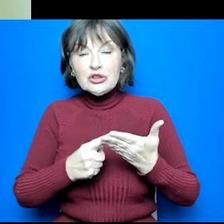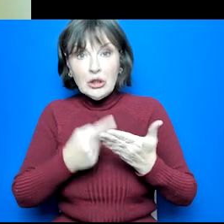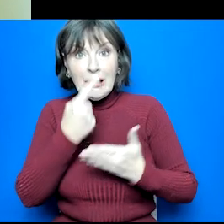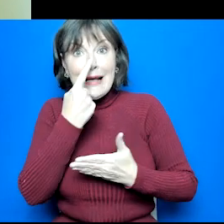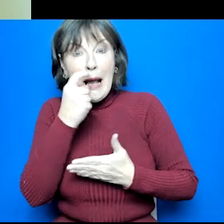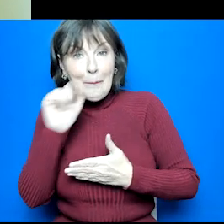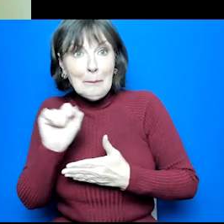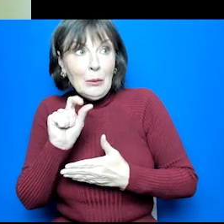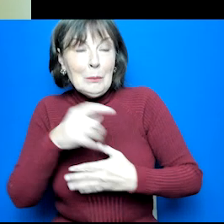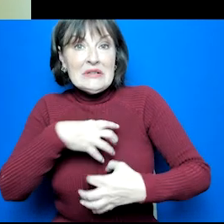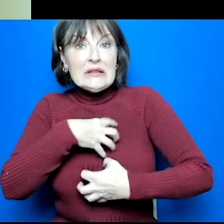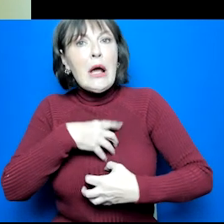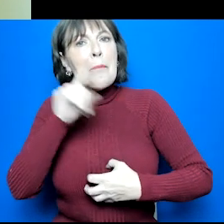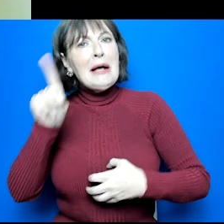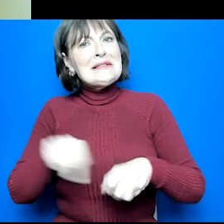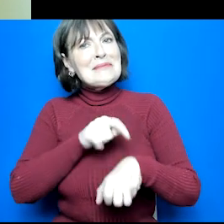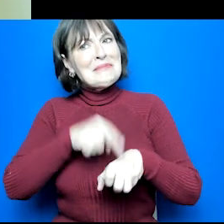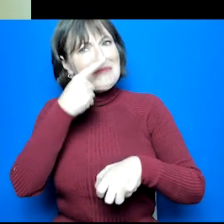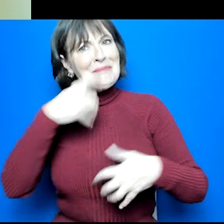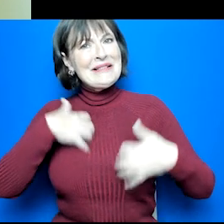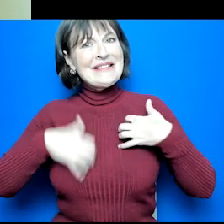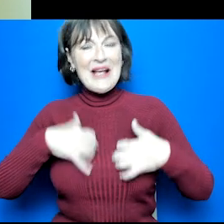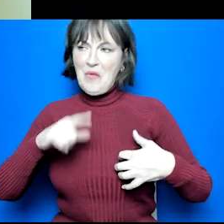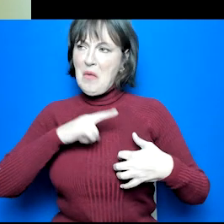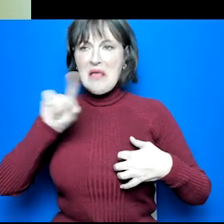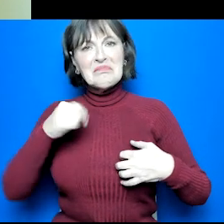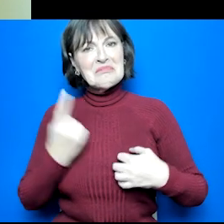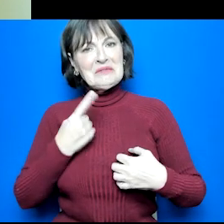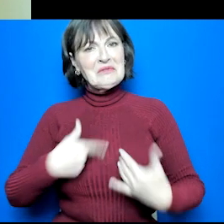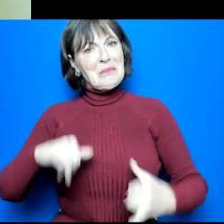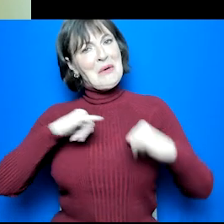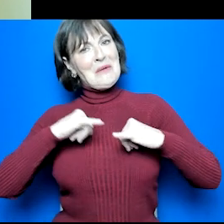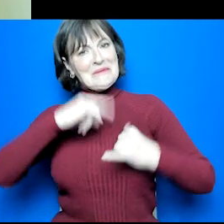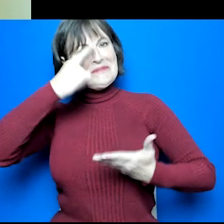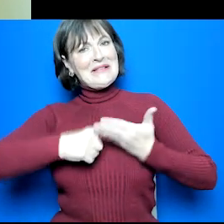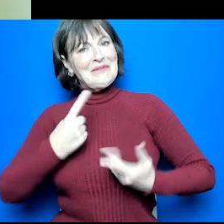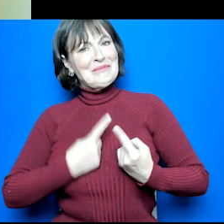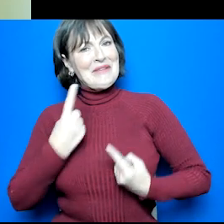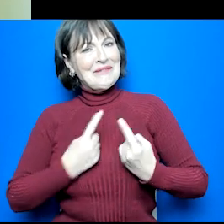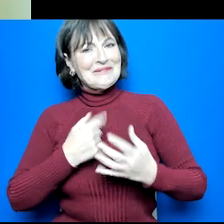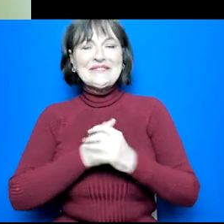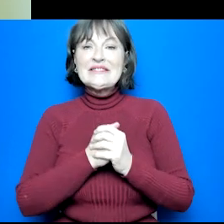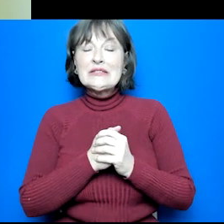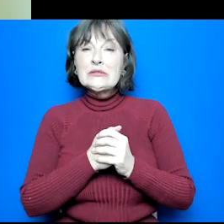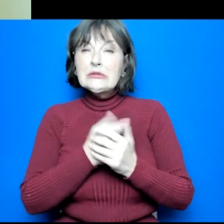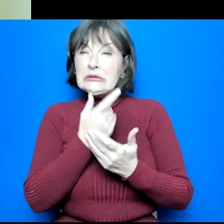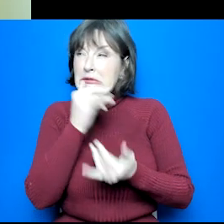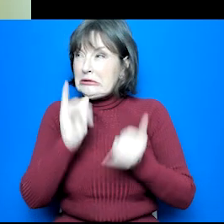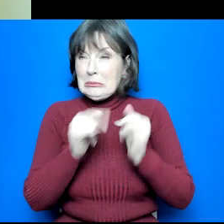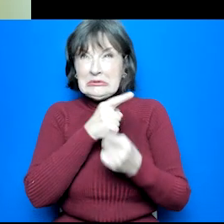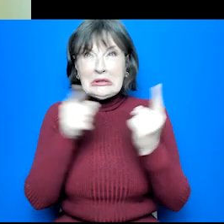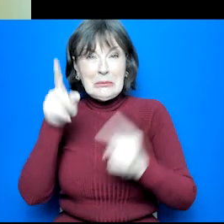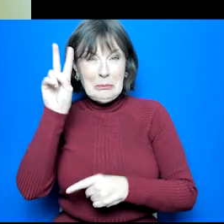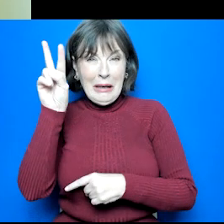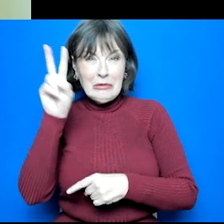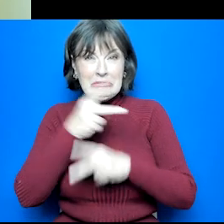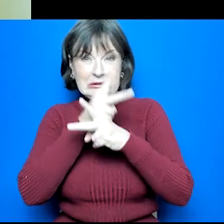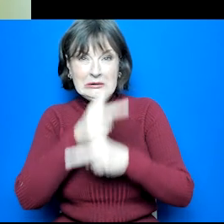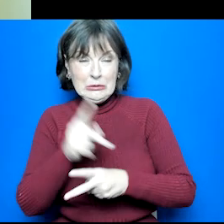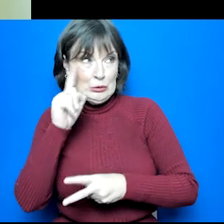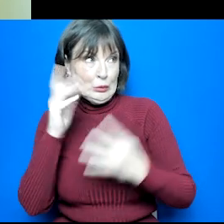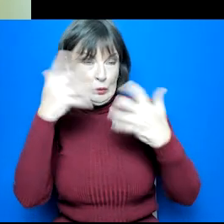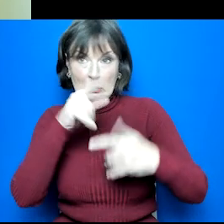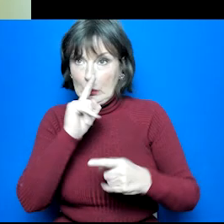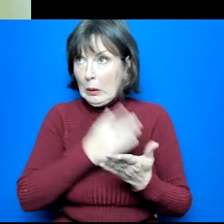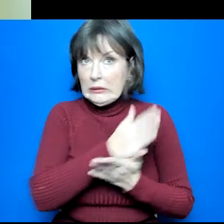it can be a really exciting time for them as they are in charge. For you as parents and carers, though, it might be a bit worrying thinking about all the paths a young person